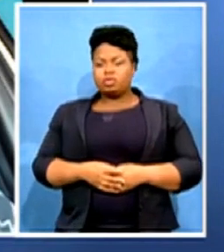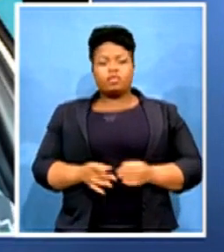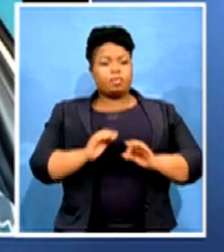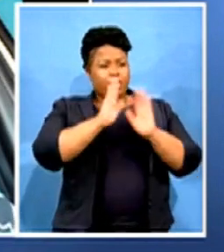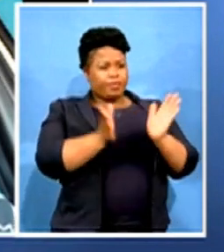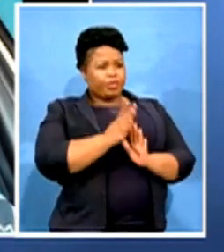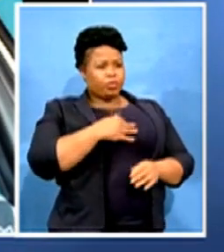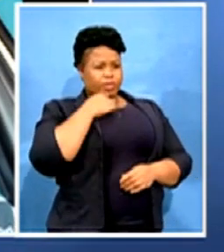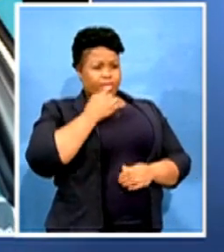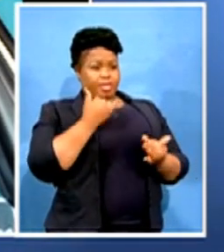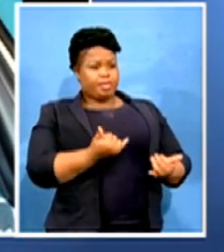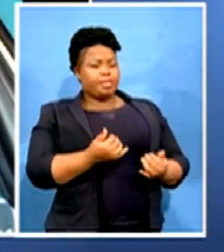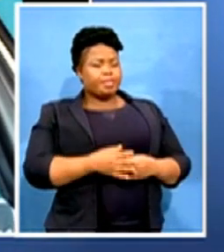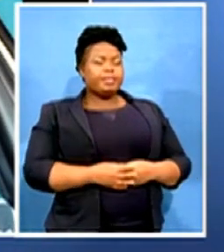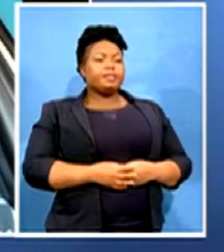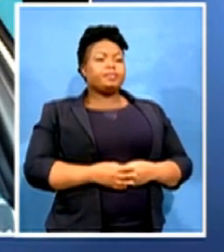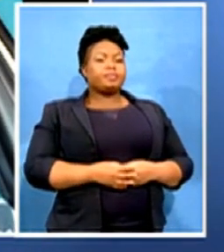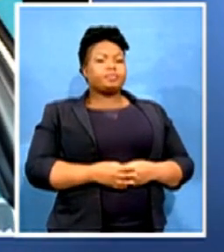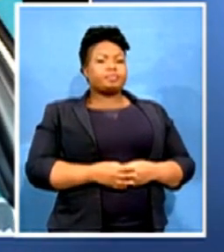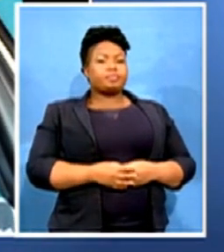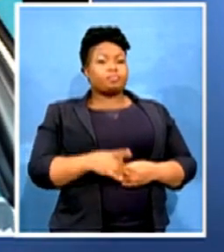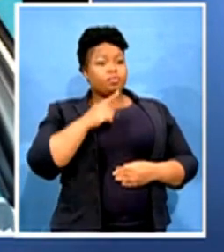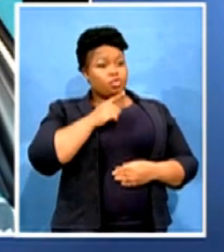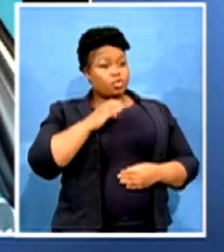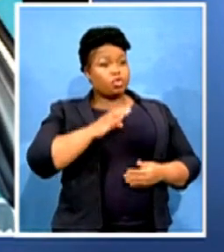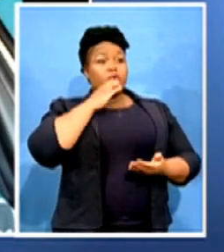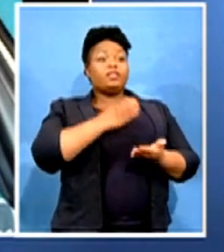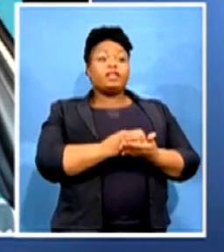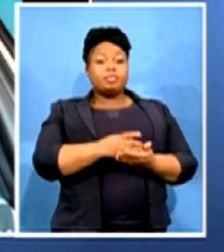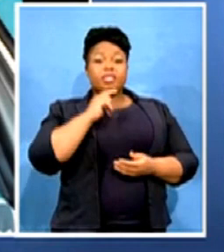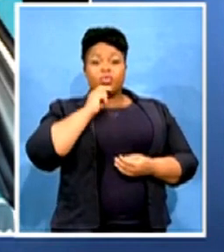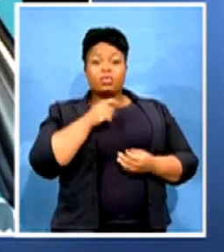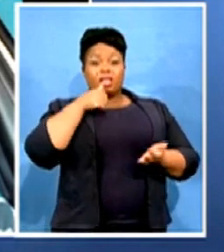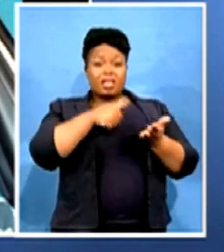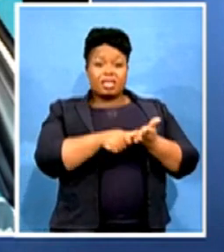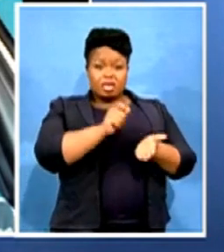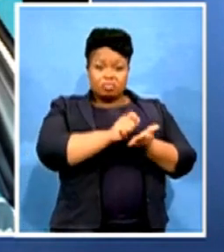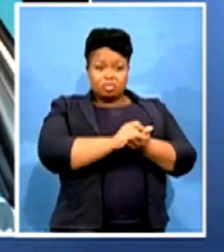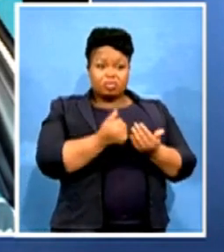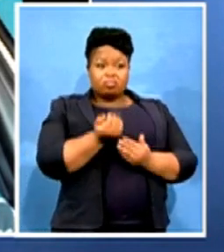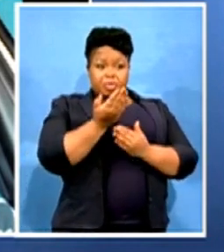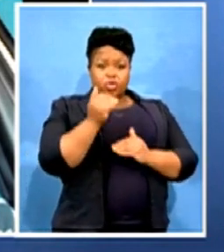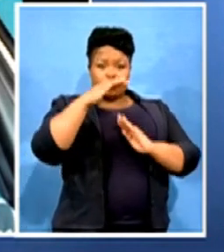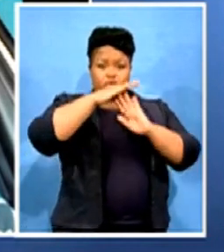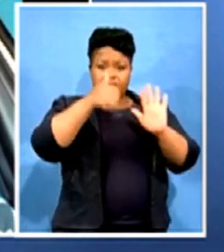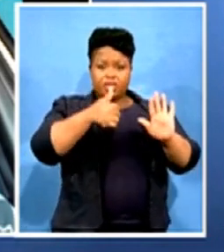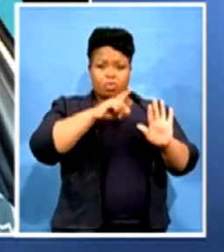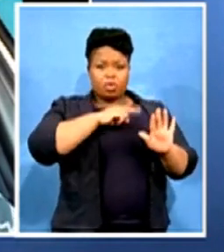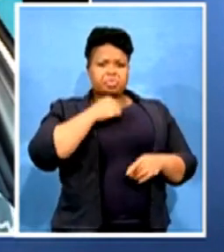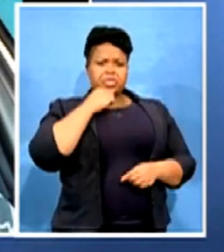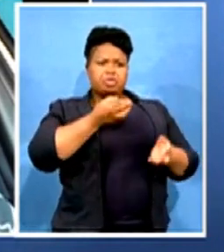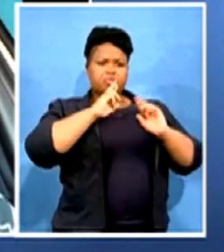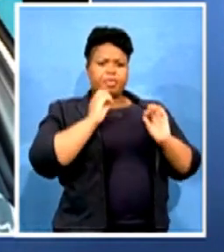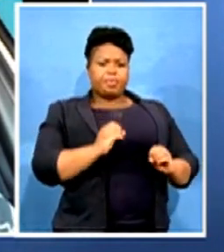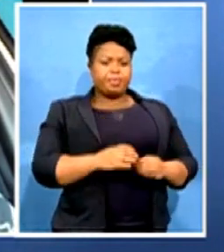you confirming that you've written that letter to the top six because you're saying they're not responding to you? But the question I want to ask you